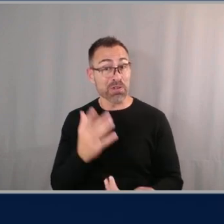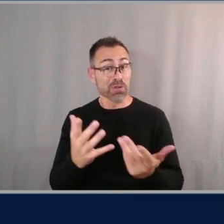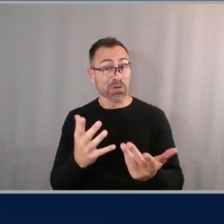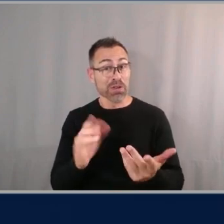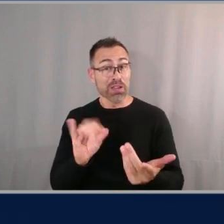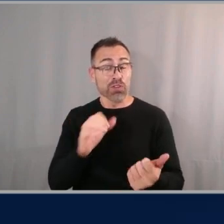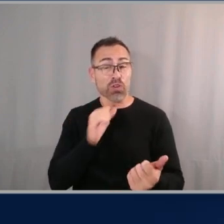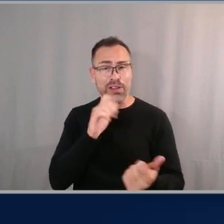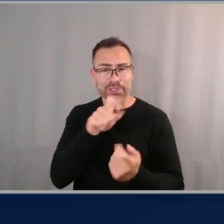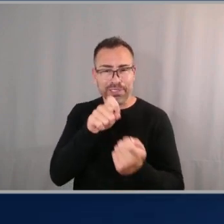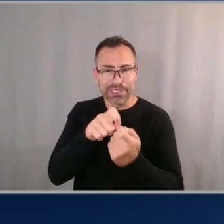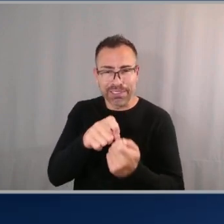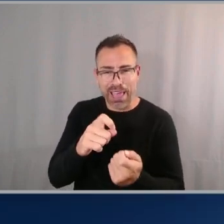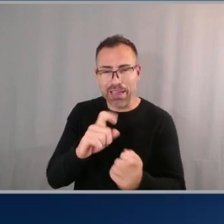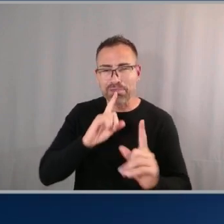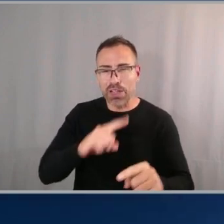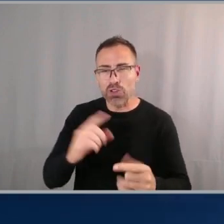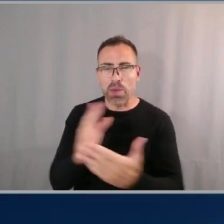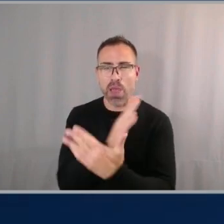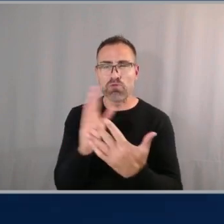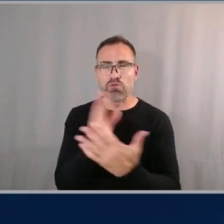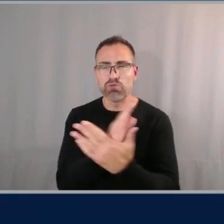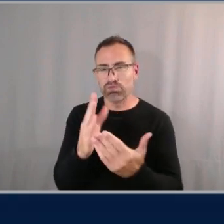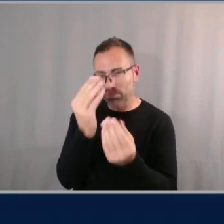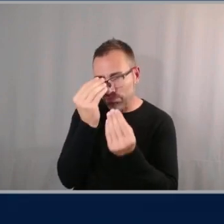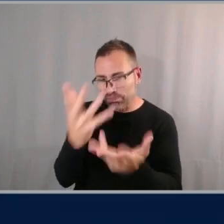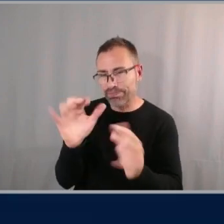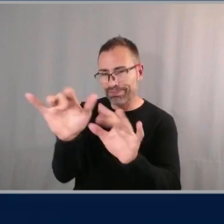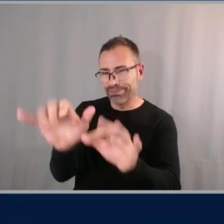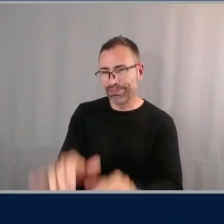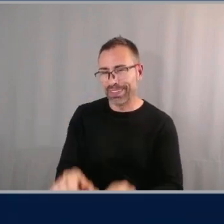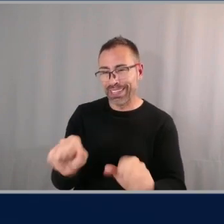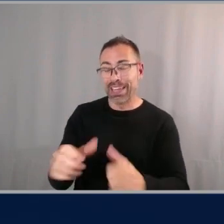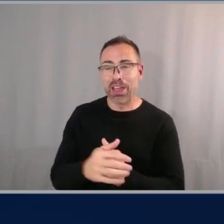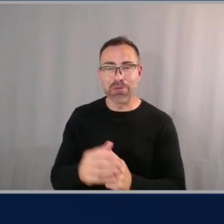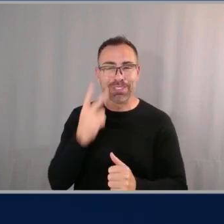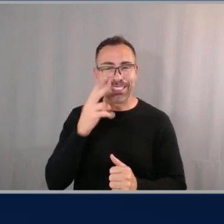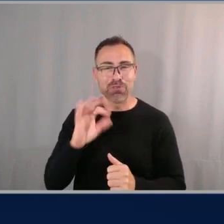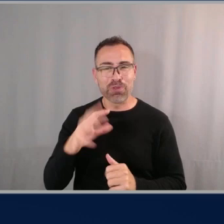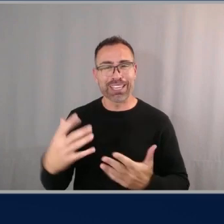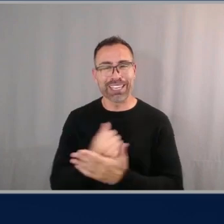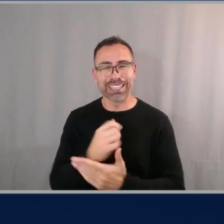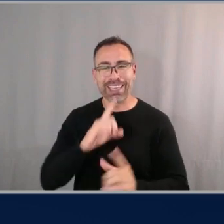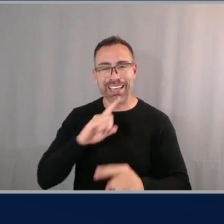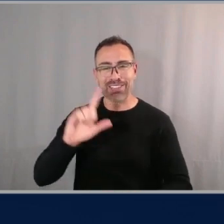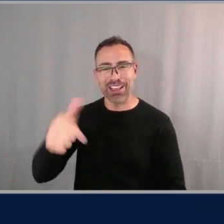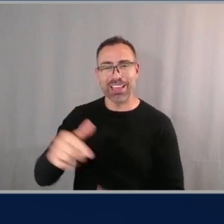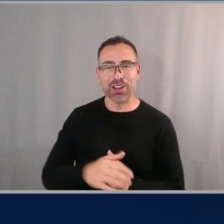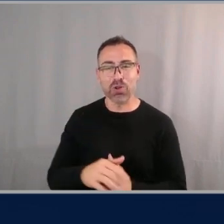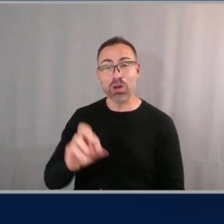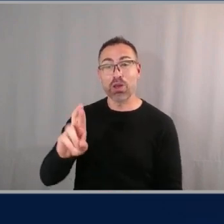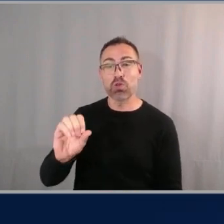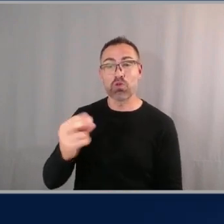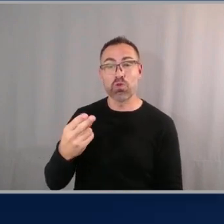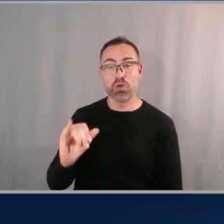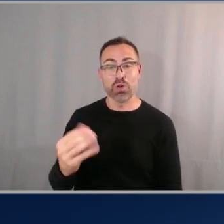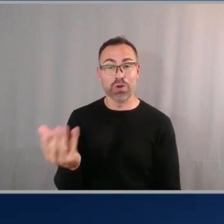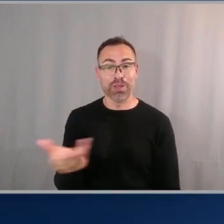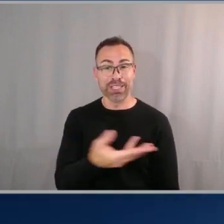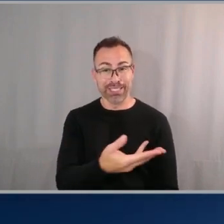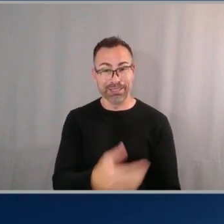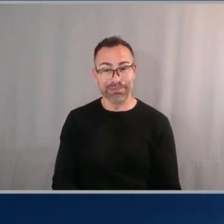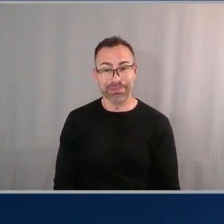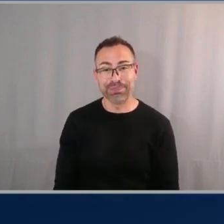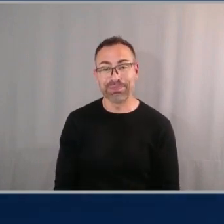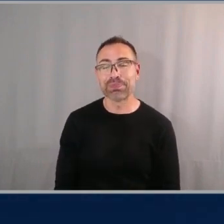and uh towards the end we'll circle back to it see if we can't get that answer but Ruhi um really curious